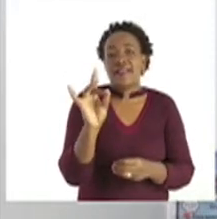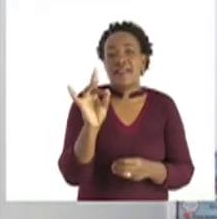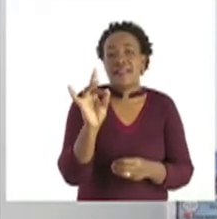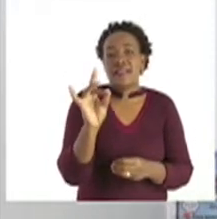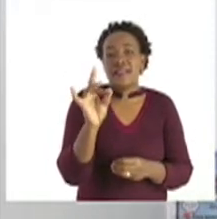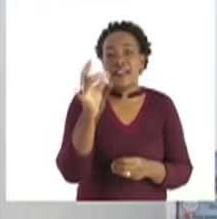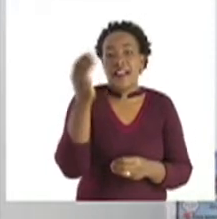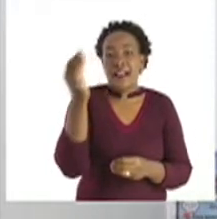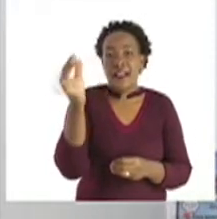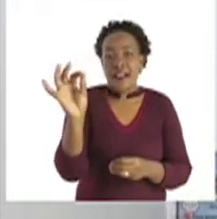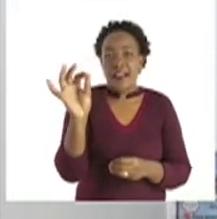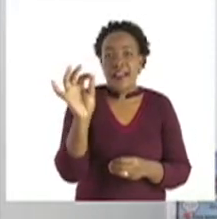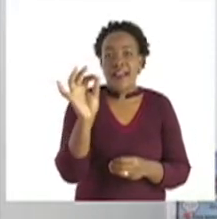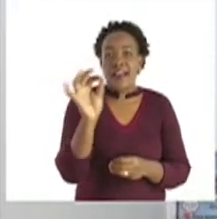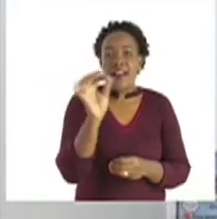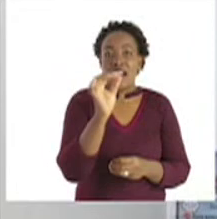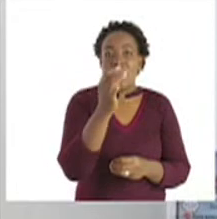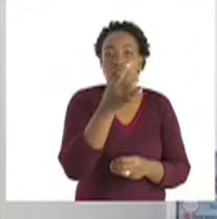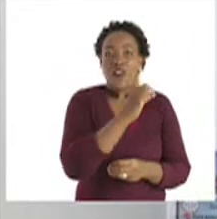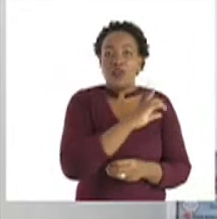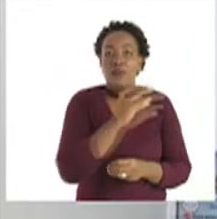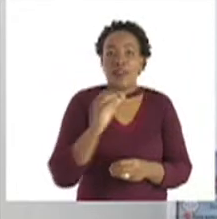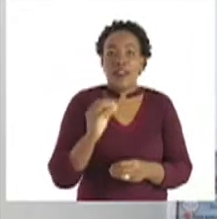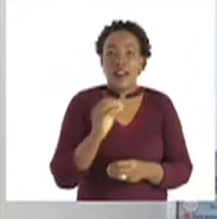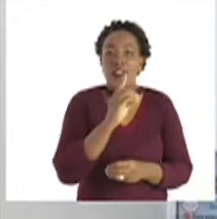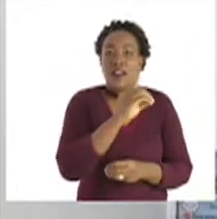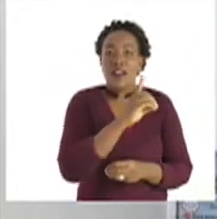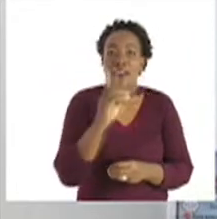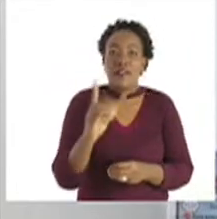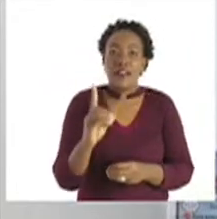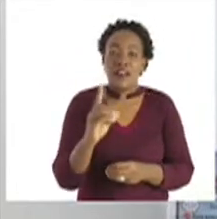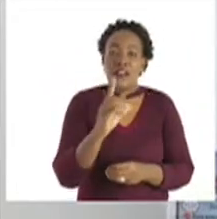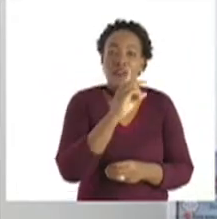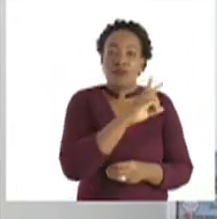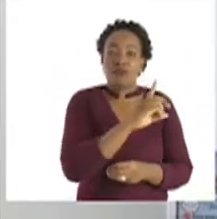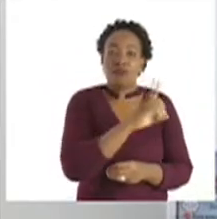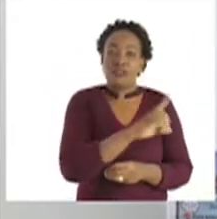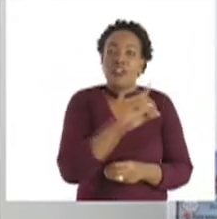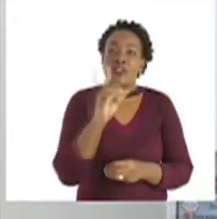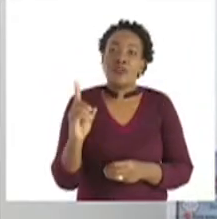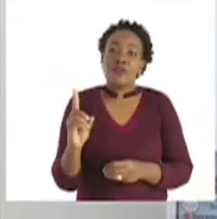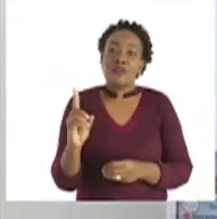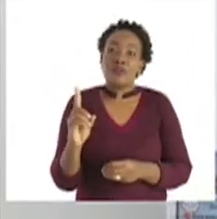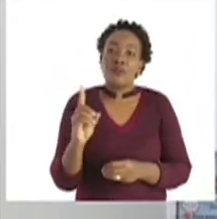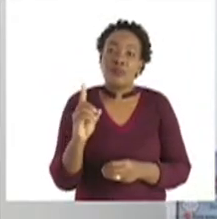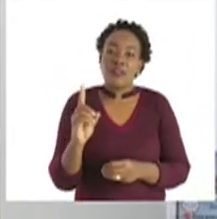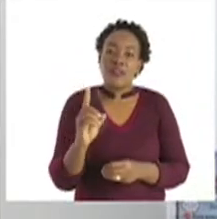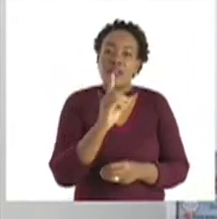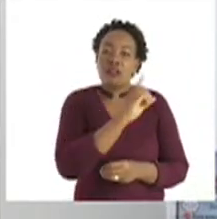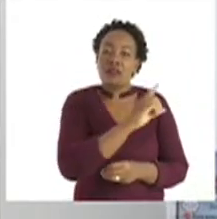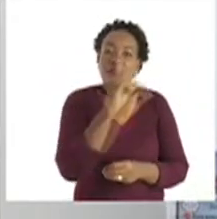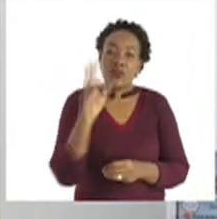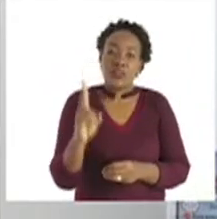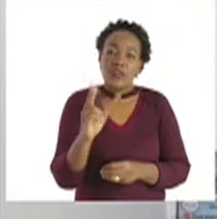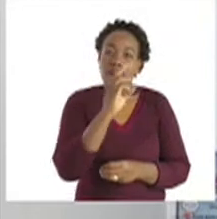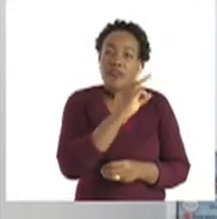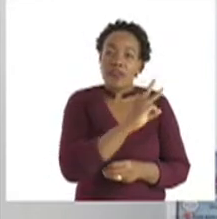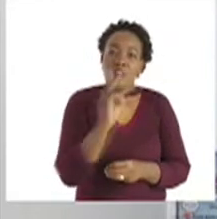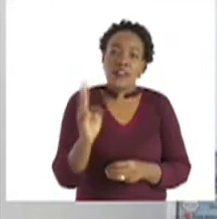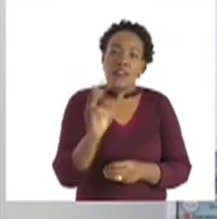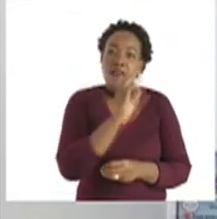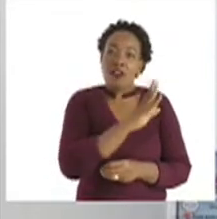9, 10, 11, 12, 13, 14, 15,